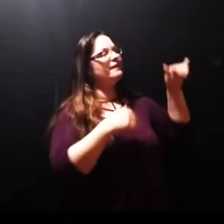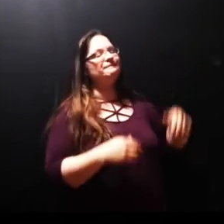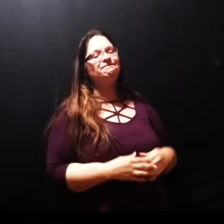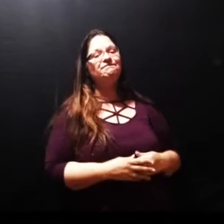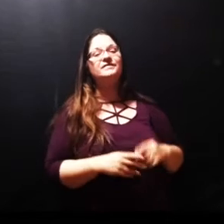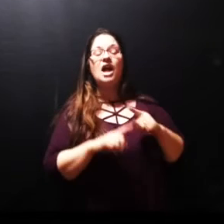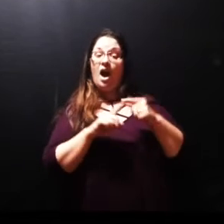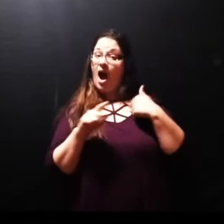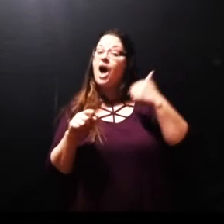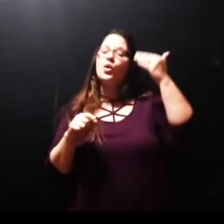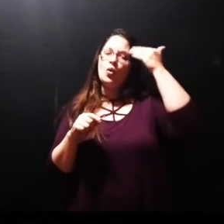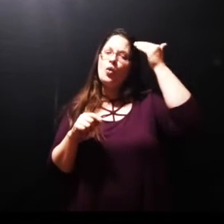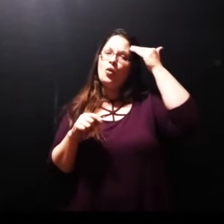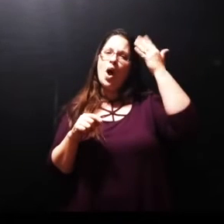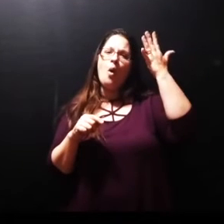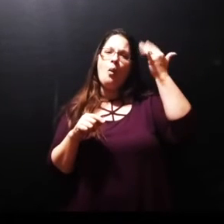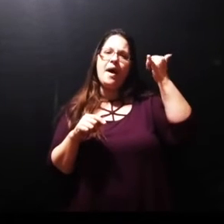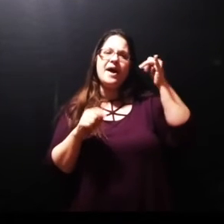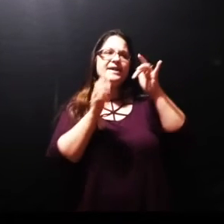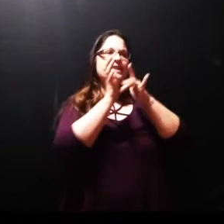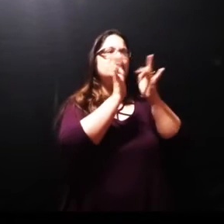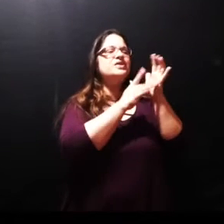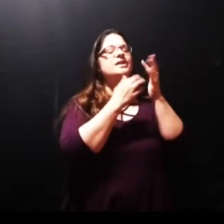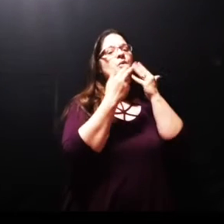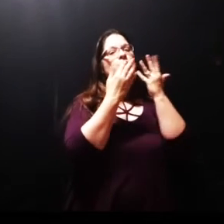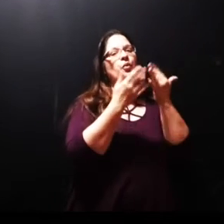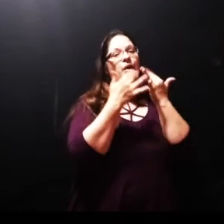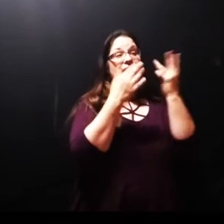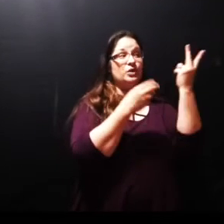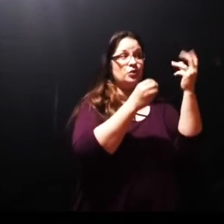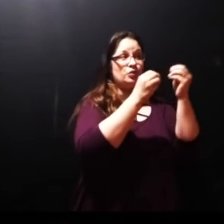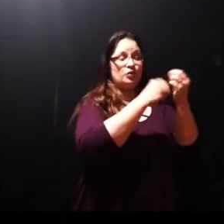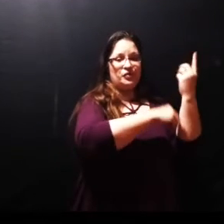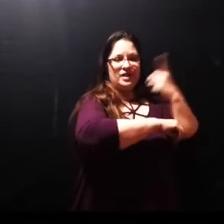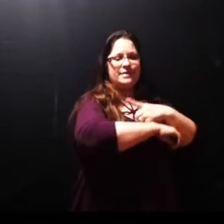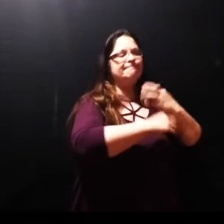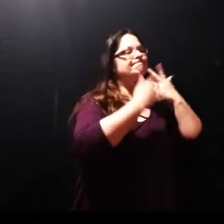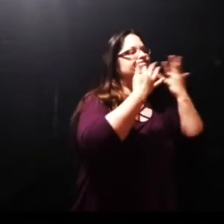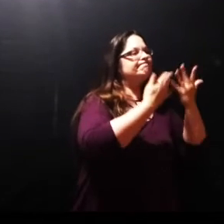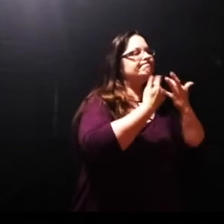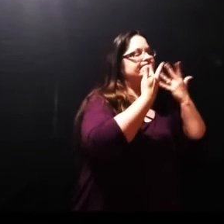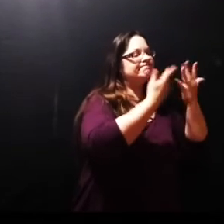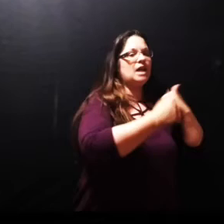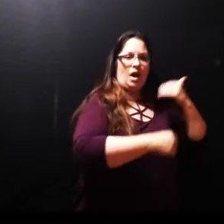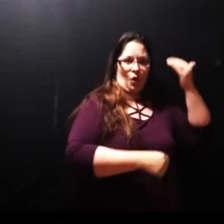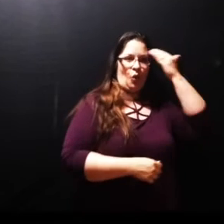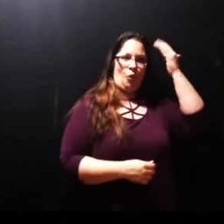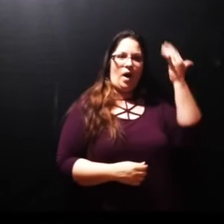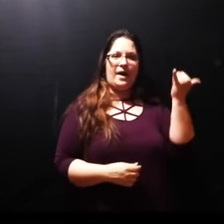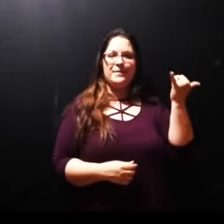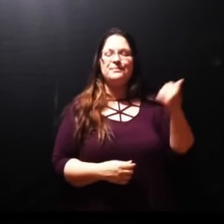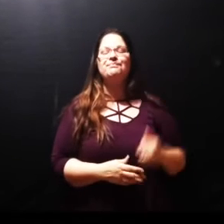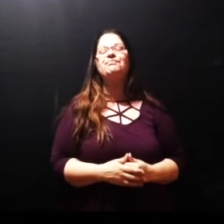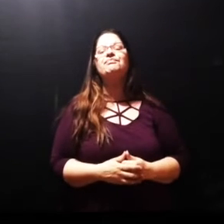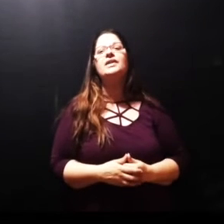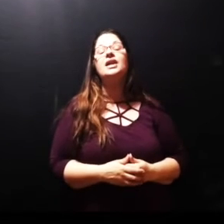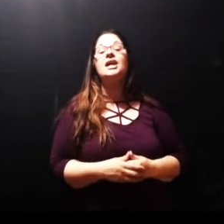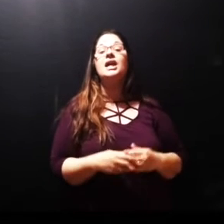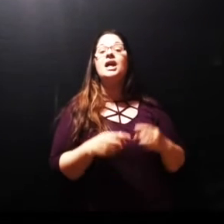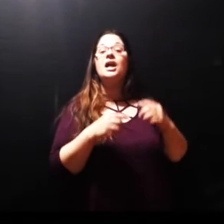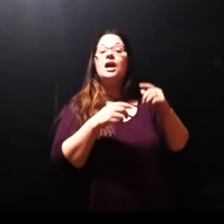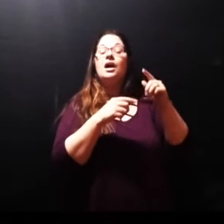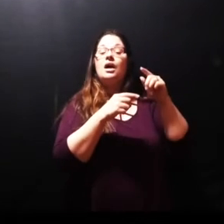but I know the reason Jesus waited two days when he got to Bethany Lazarus had been dead